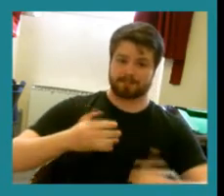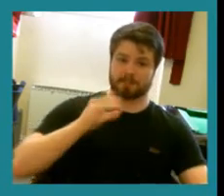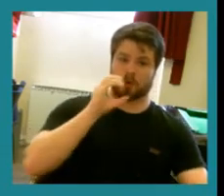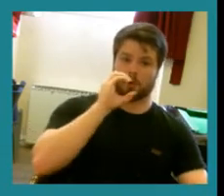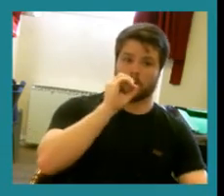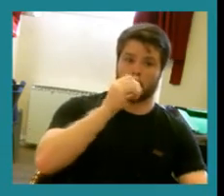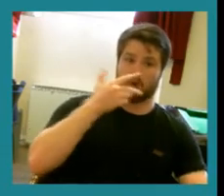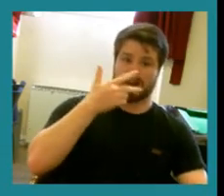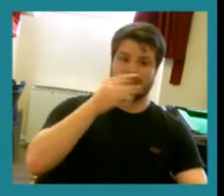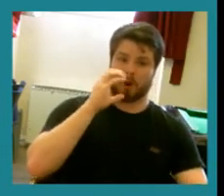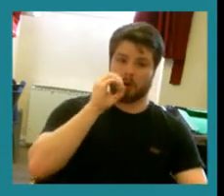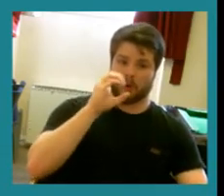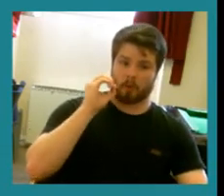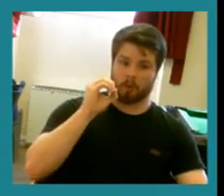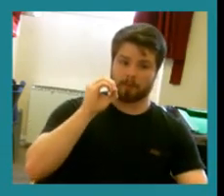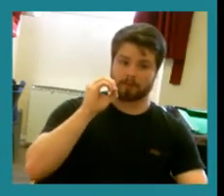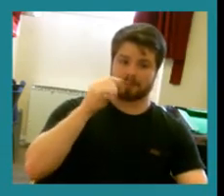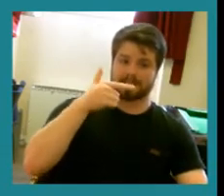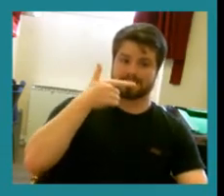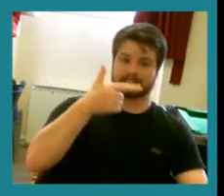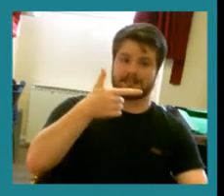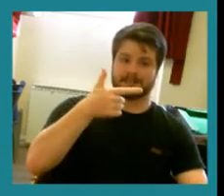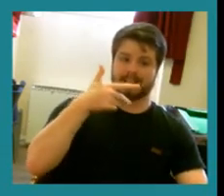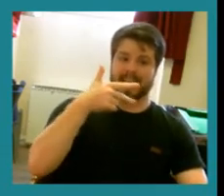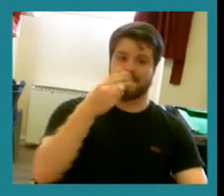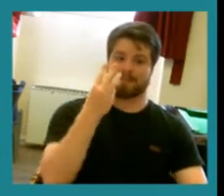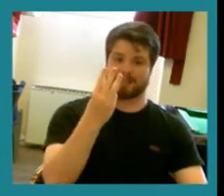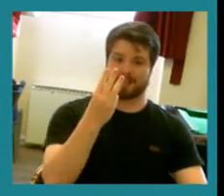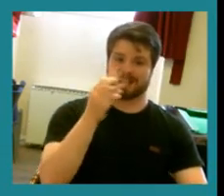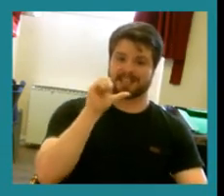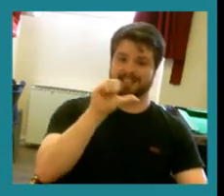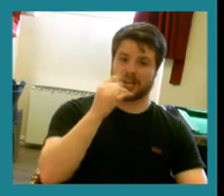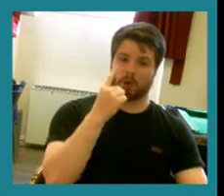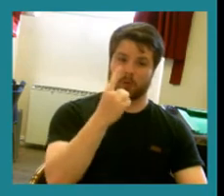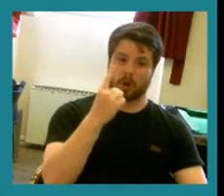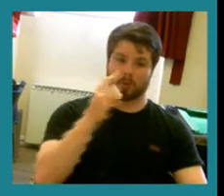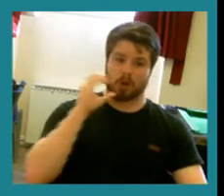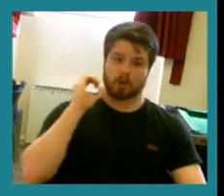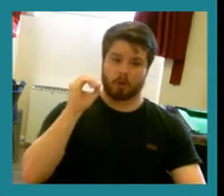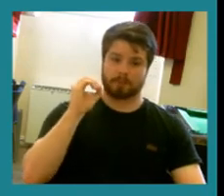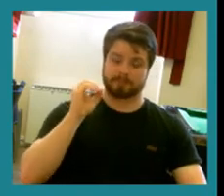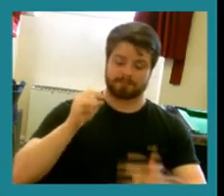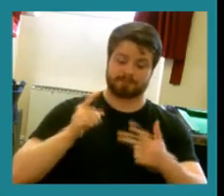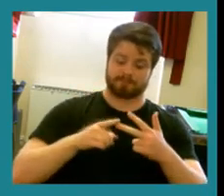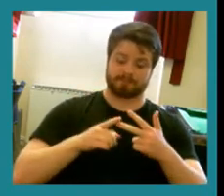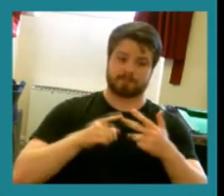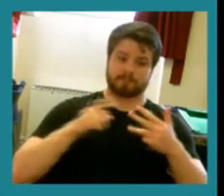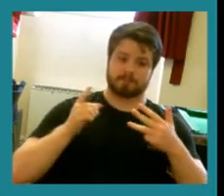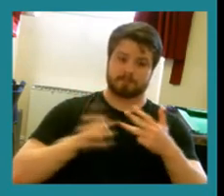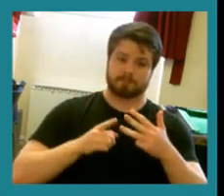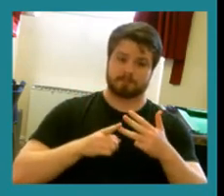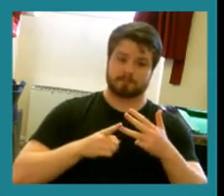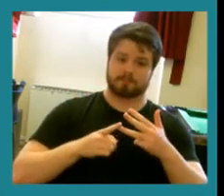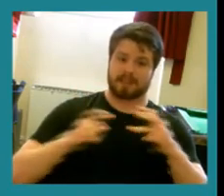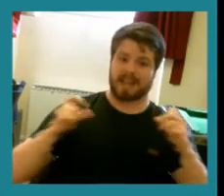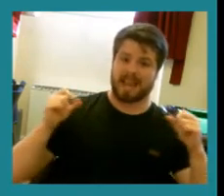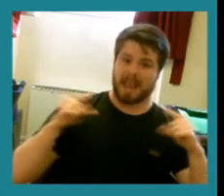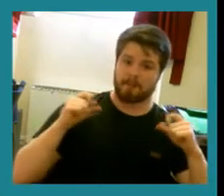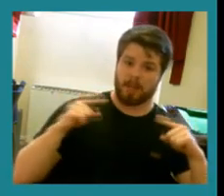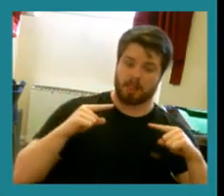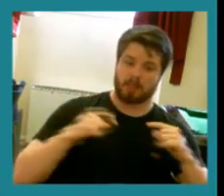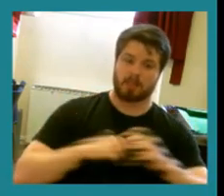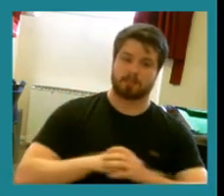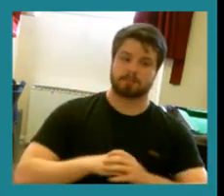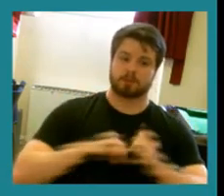email at surgical services, all one word, dot Tayside at nhs.net.